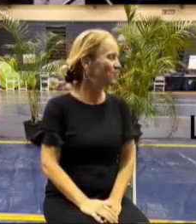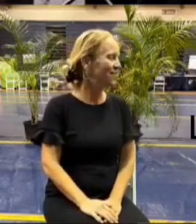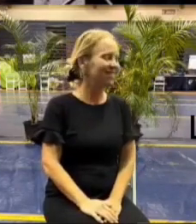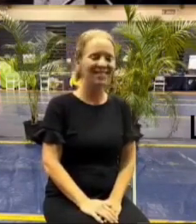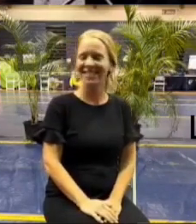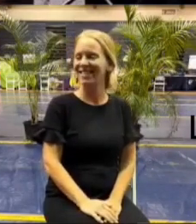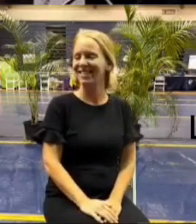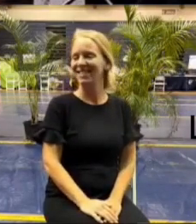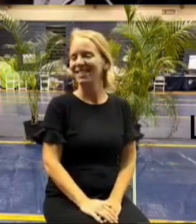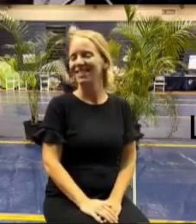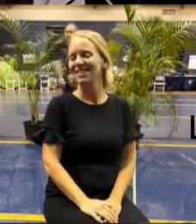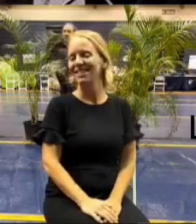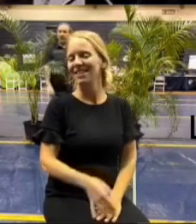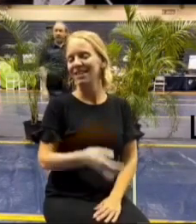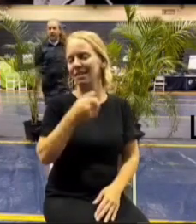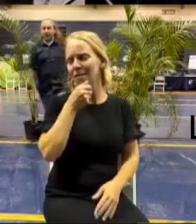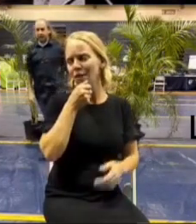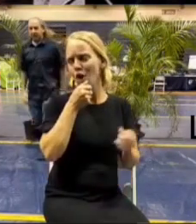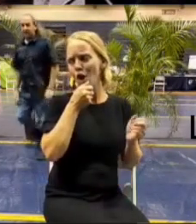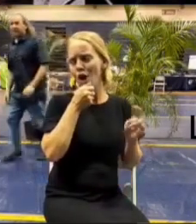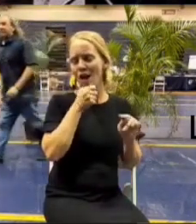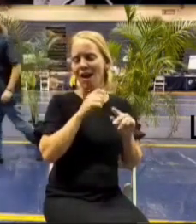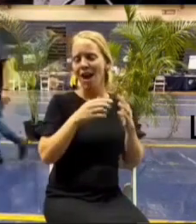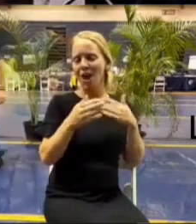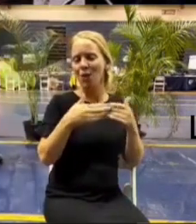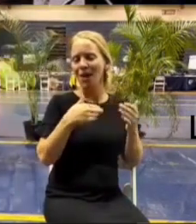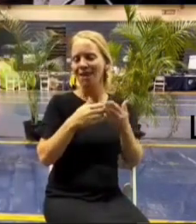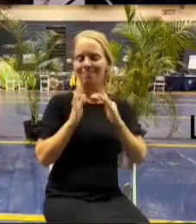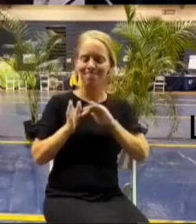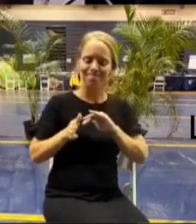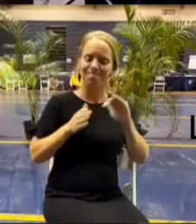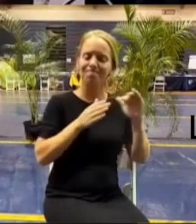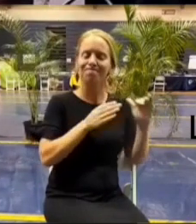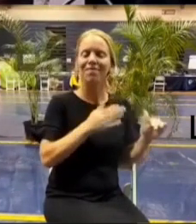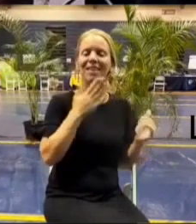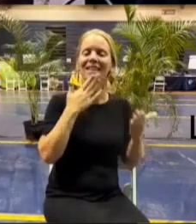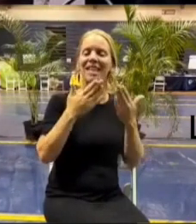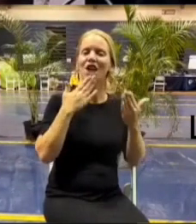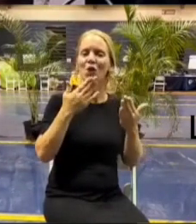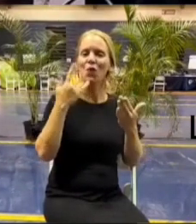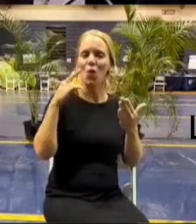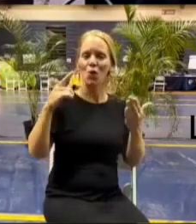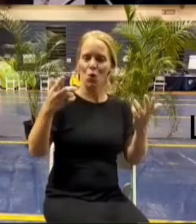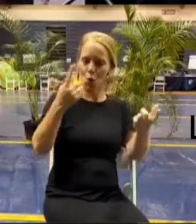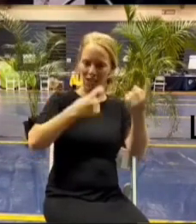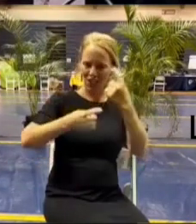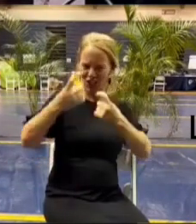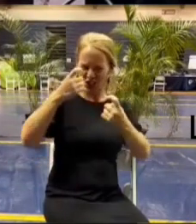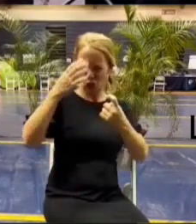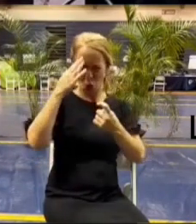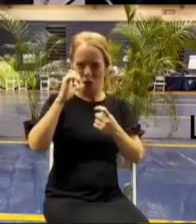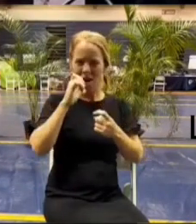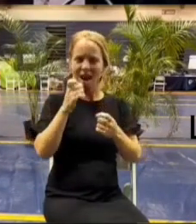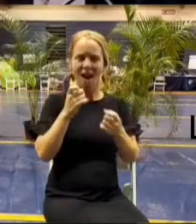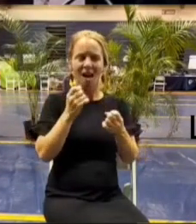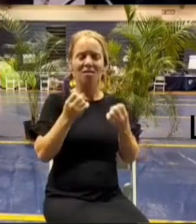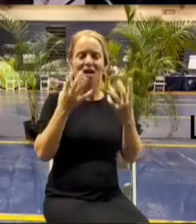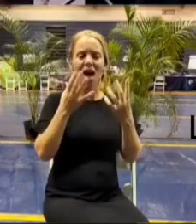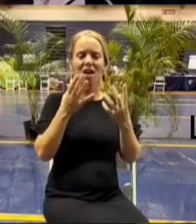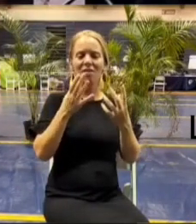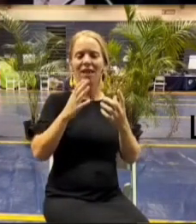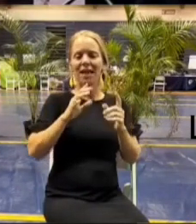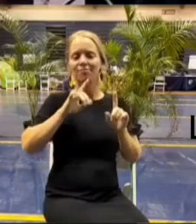want to say thank you again to everybody for your questions i know we didn't get uh all of our resource people here tonight for some of those questions